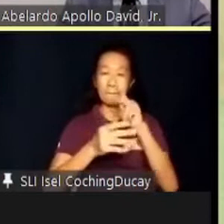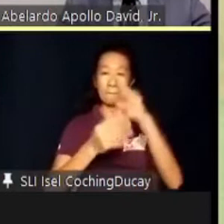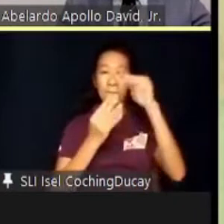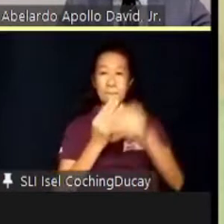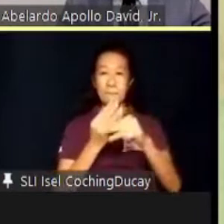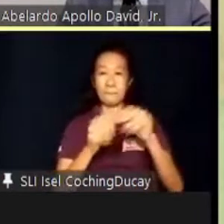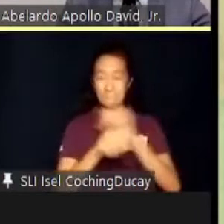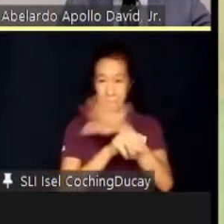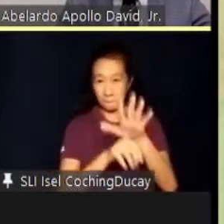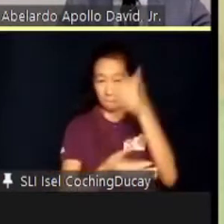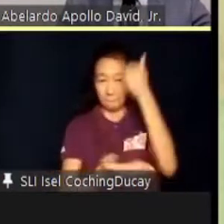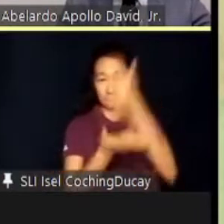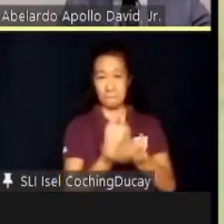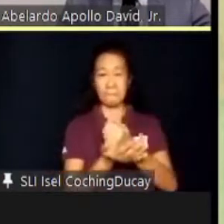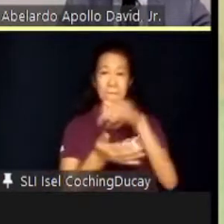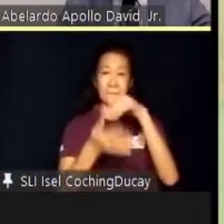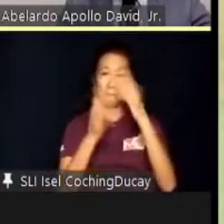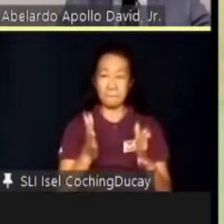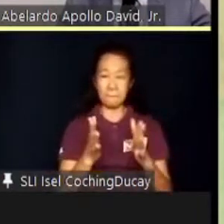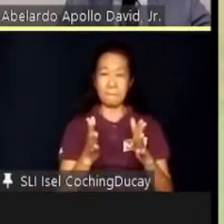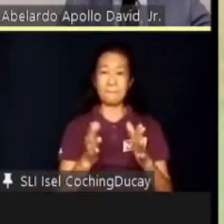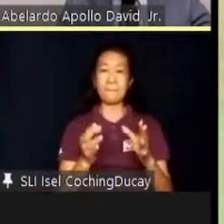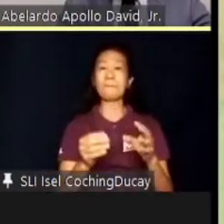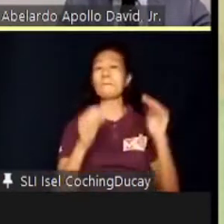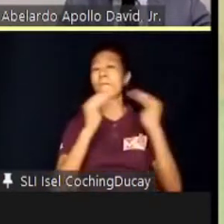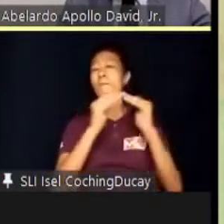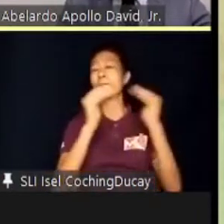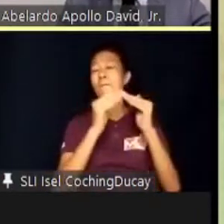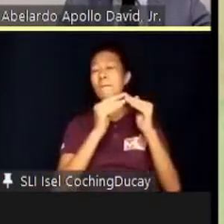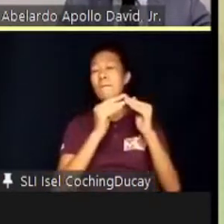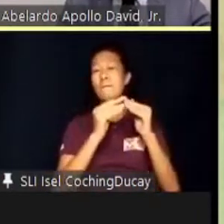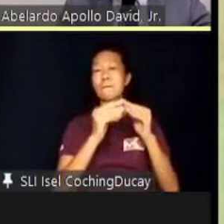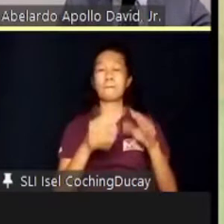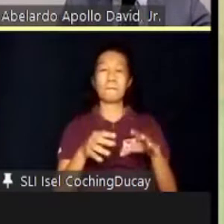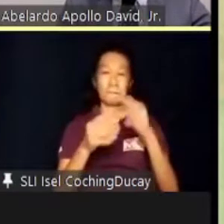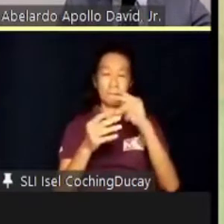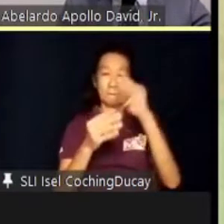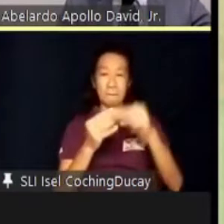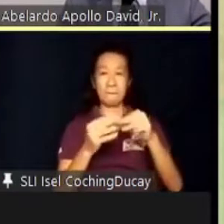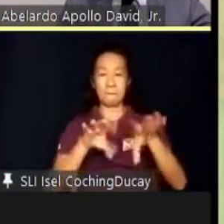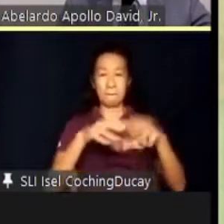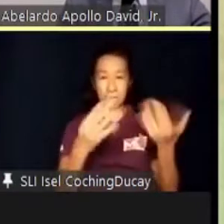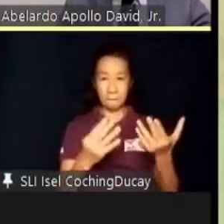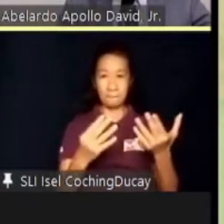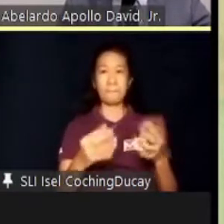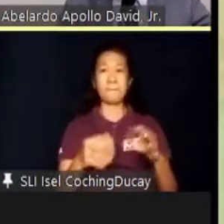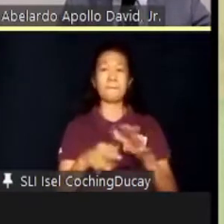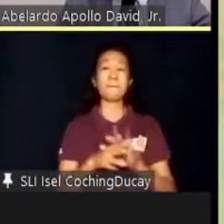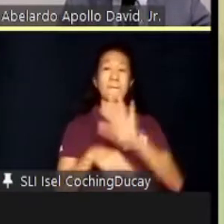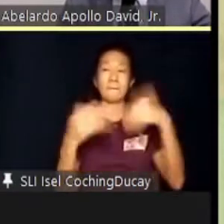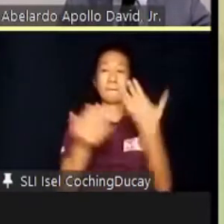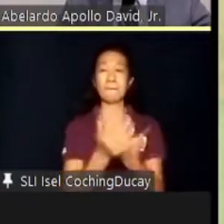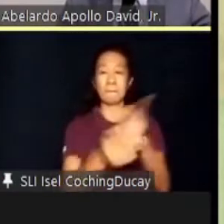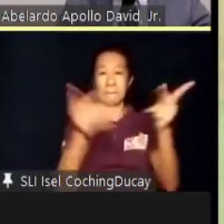effectively assigned students to more suitable programs, classes, and schools division-wide. Curricular